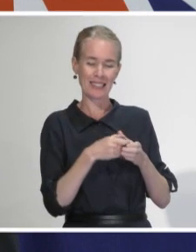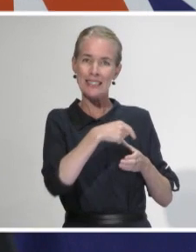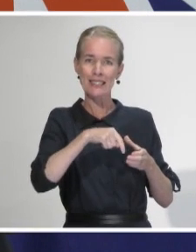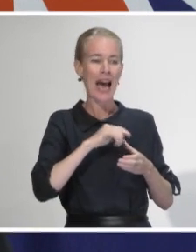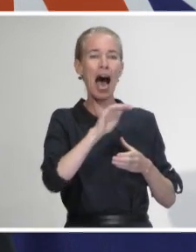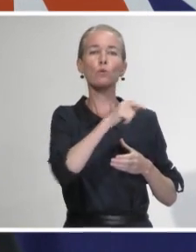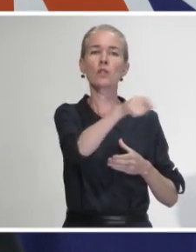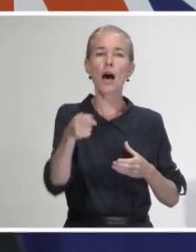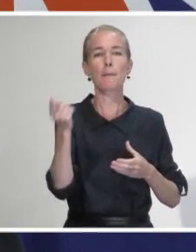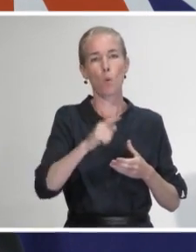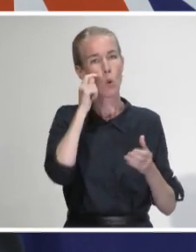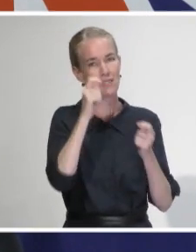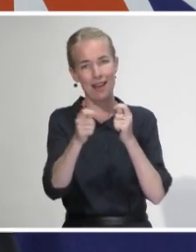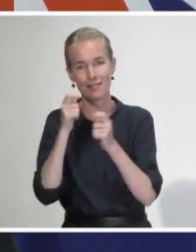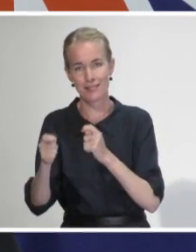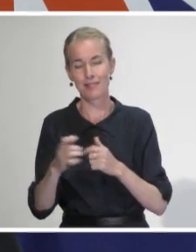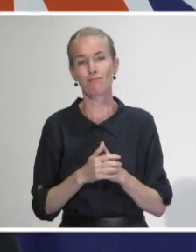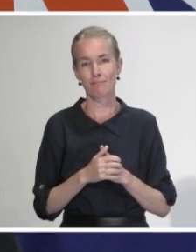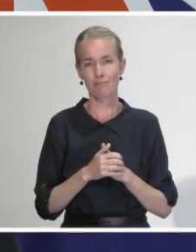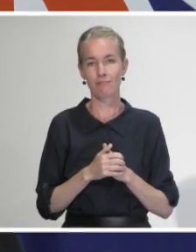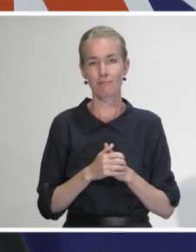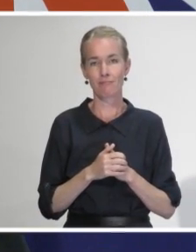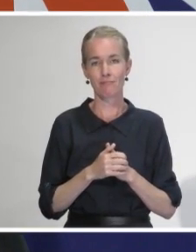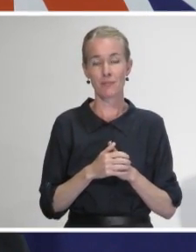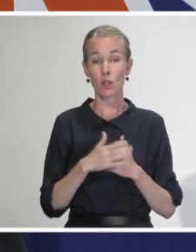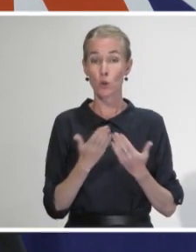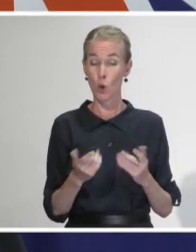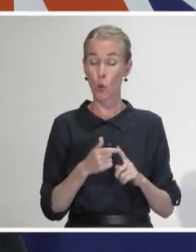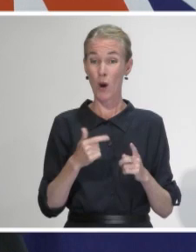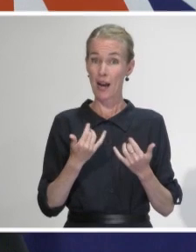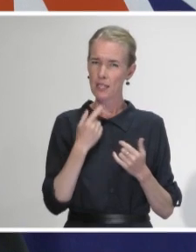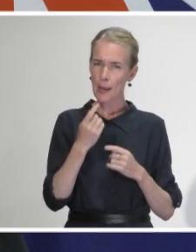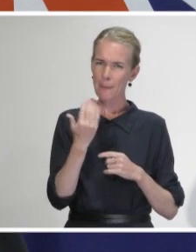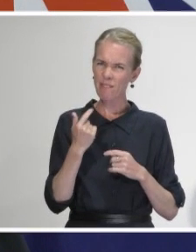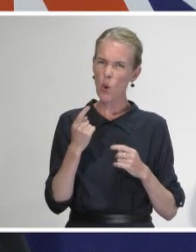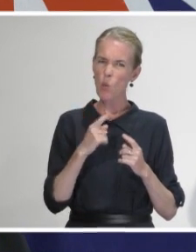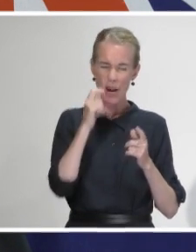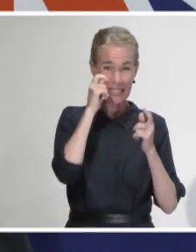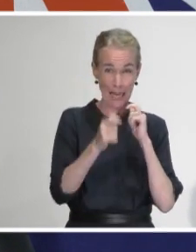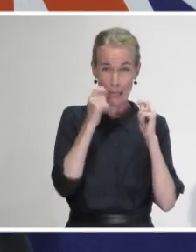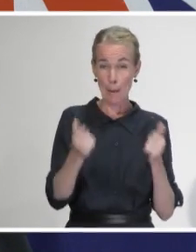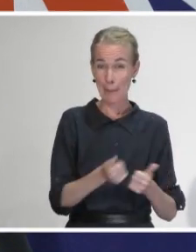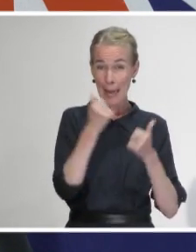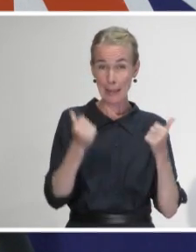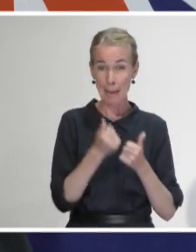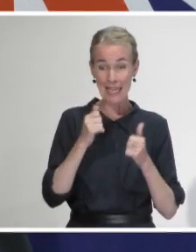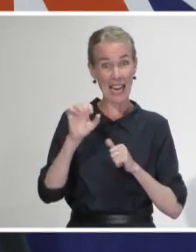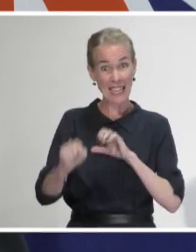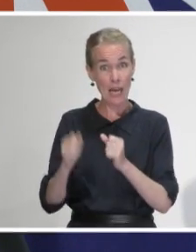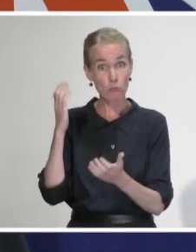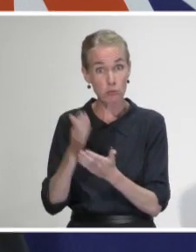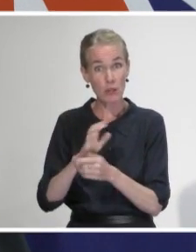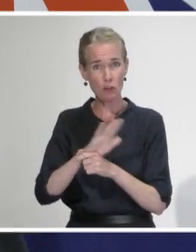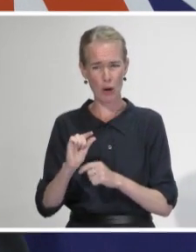rate down below. At the moment it's 3%. I think we should be looking at least over this week, last week and this week, for it to be down